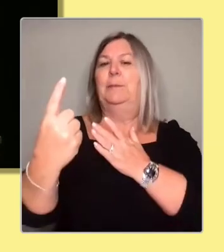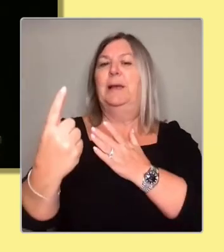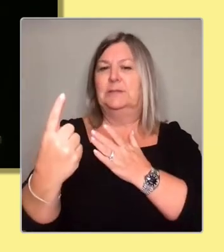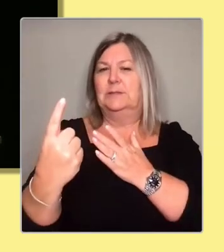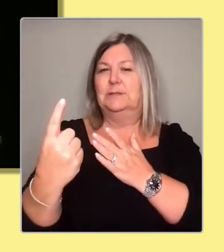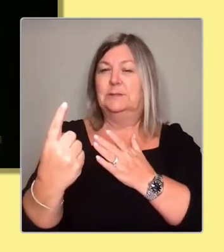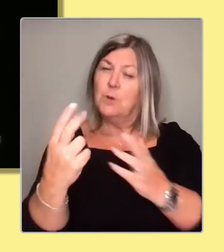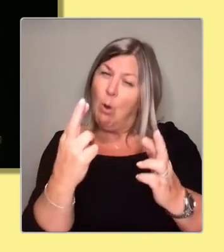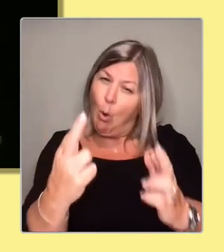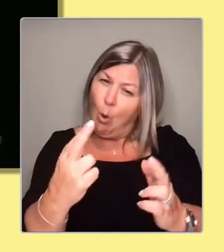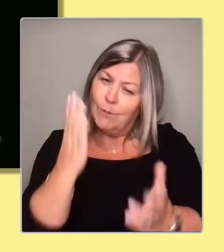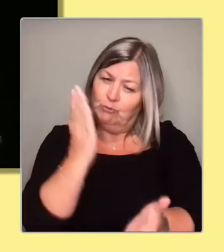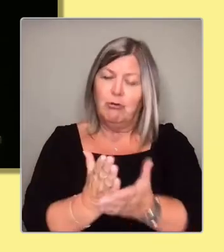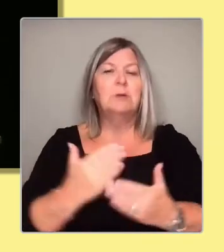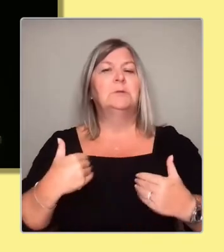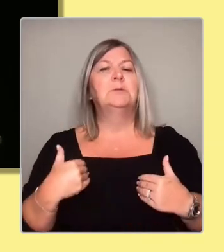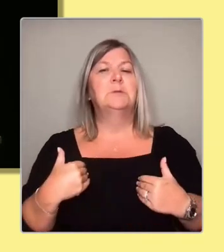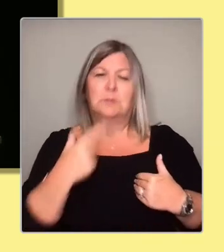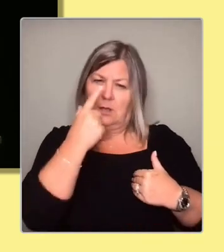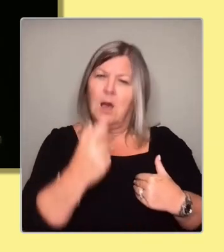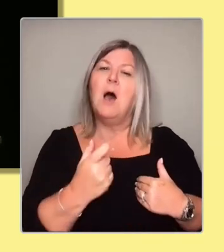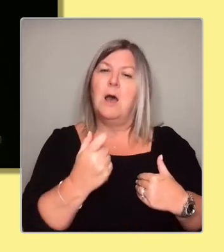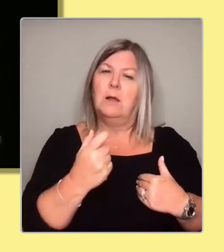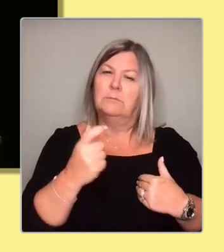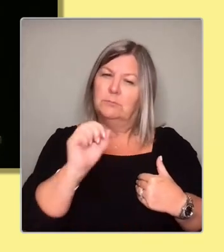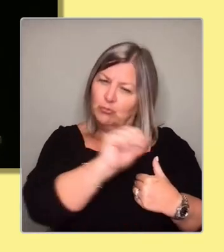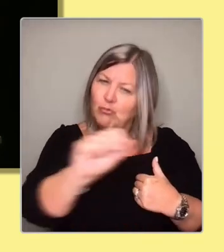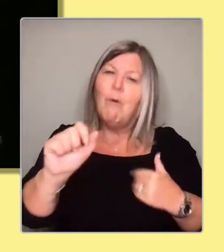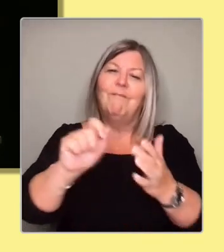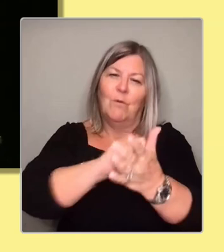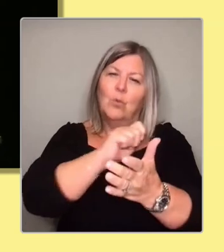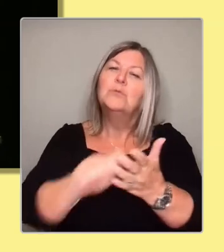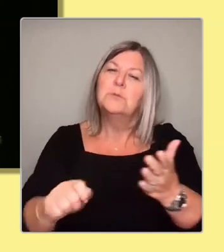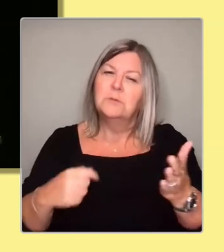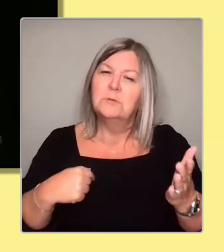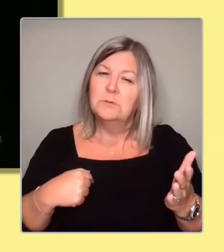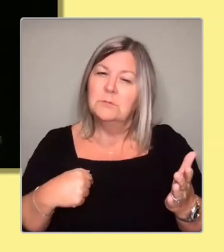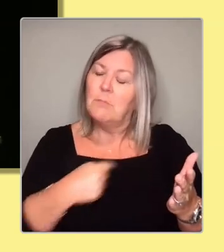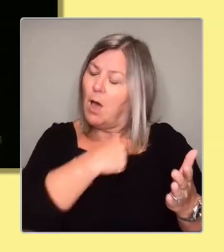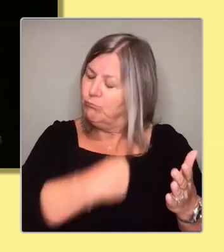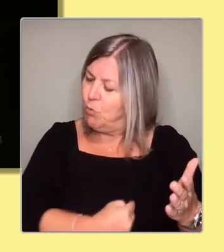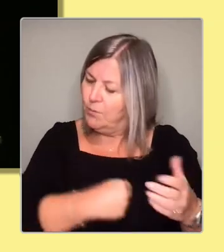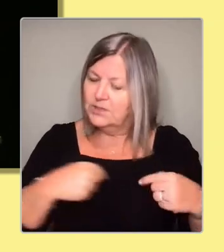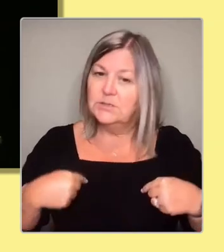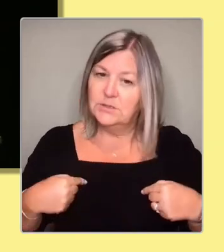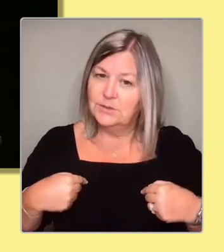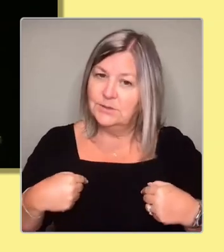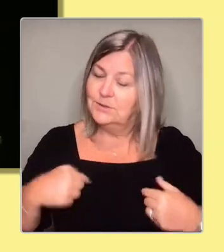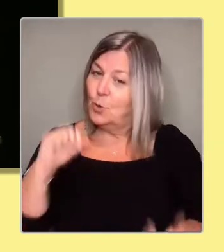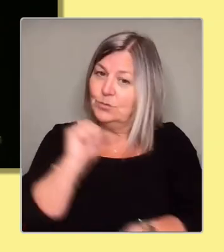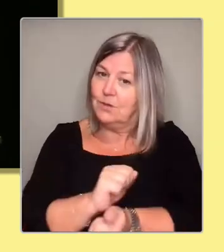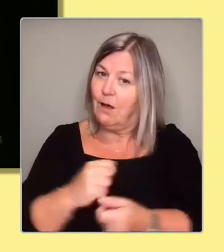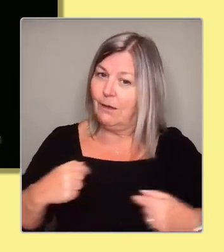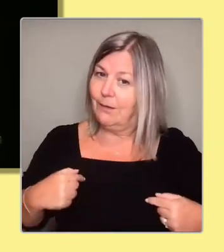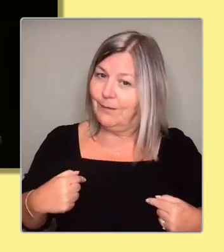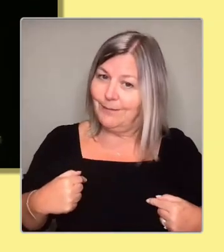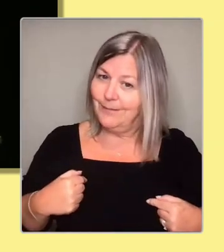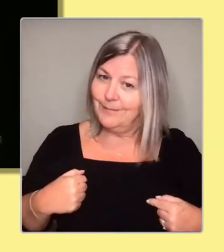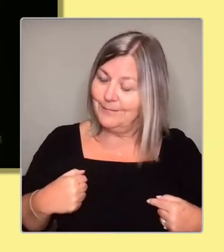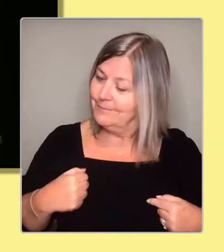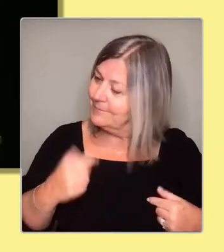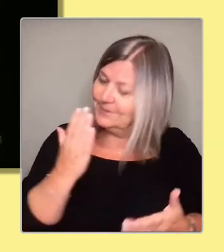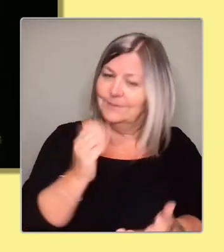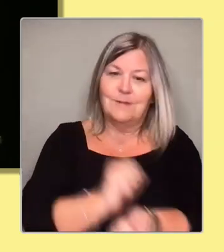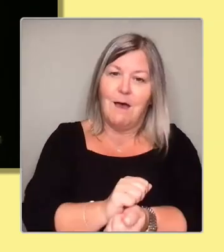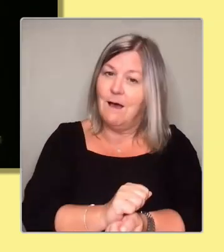with your leadership. But let me give you an absolute promise. You're stuck with me. Whatever happens in this leadership, you're stuck with I told